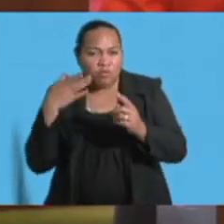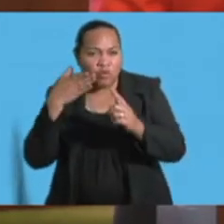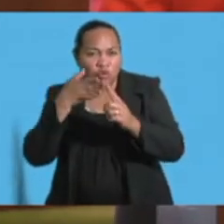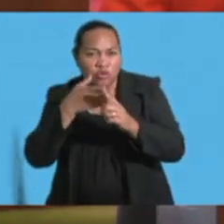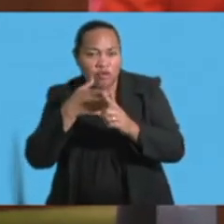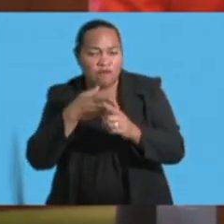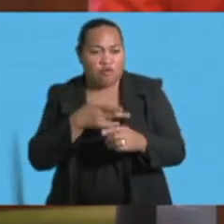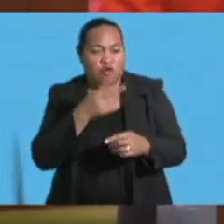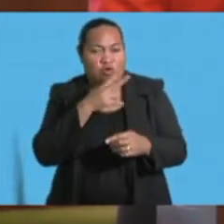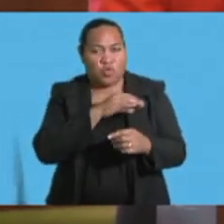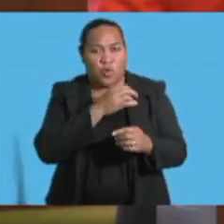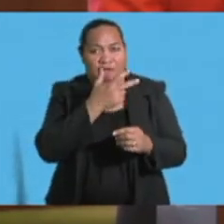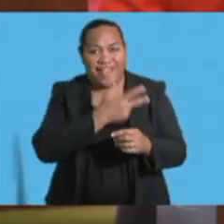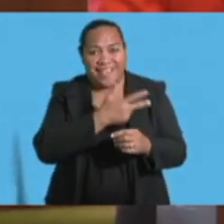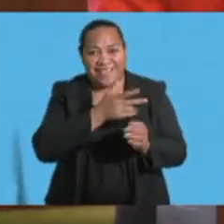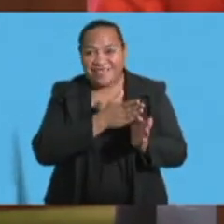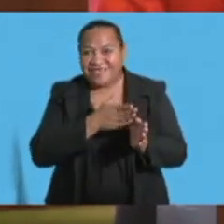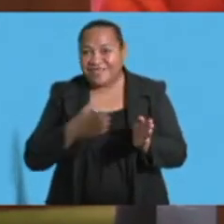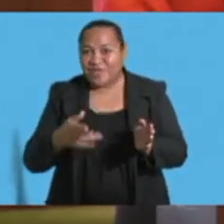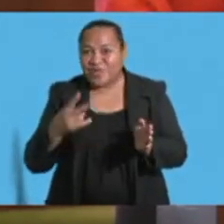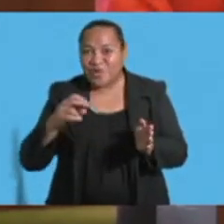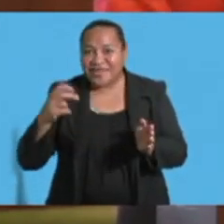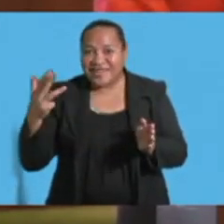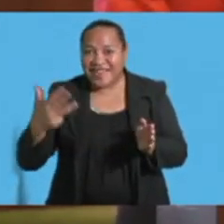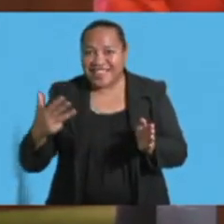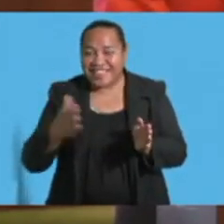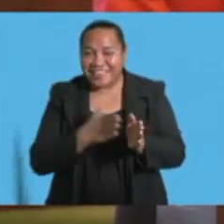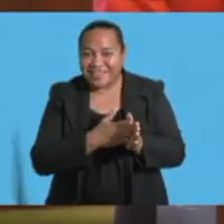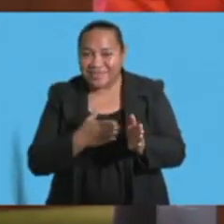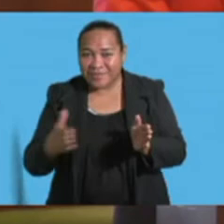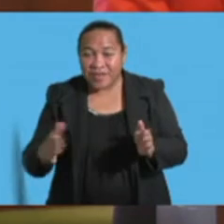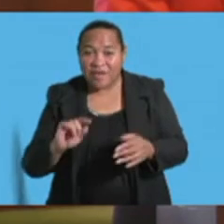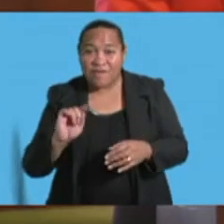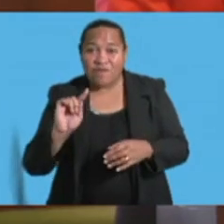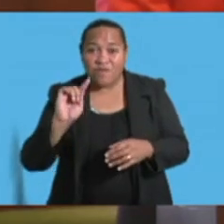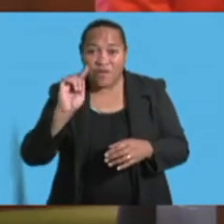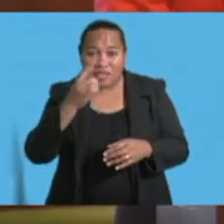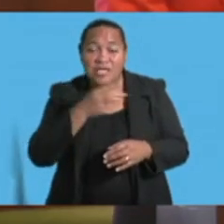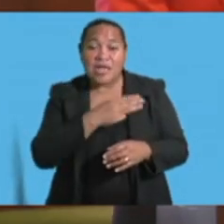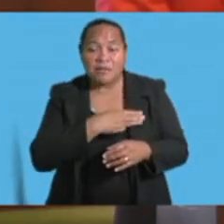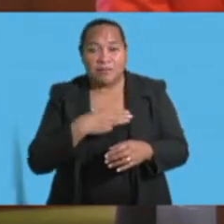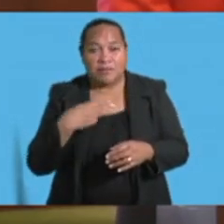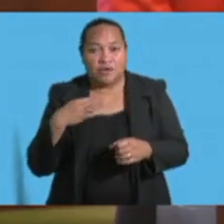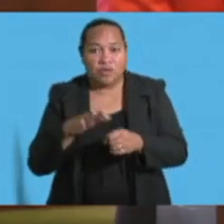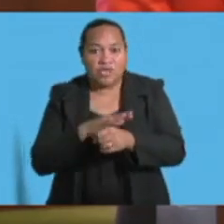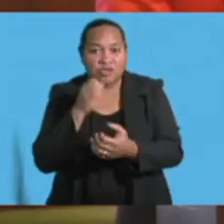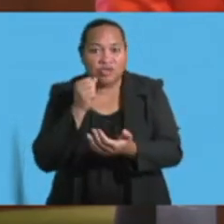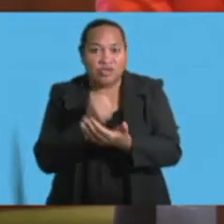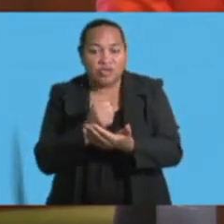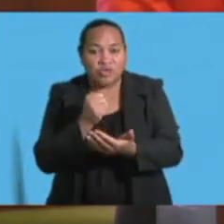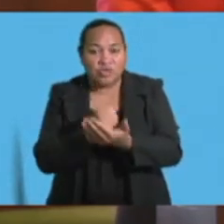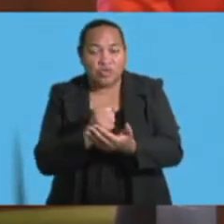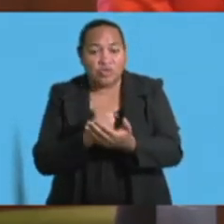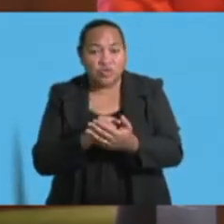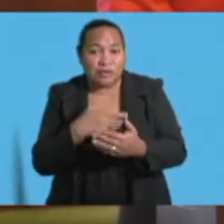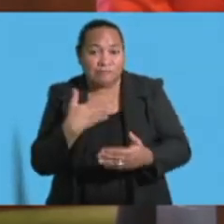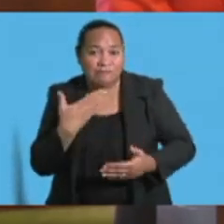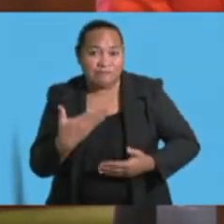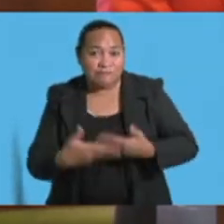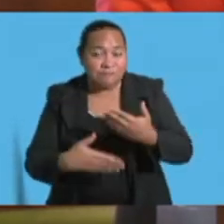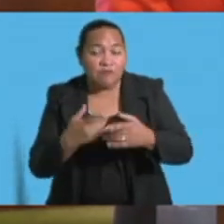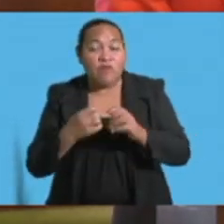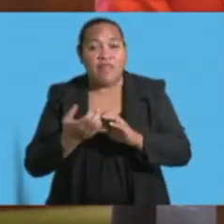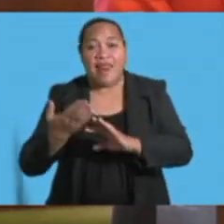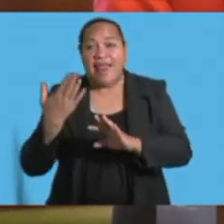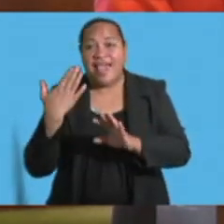2018-2019. Firstly, the Ministry will ensure that there is continuity in the good work carried out over the past